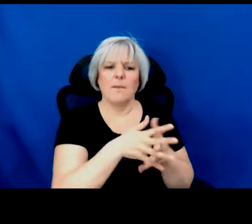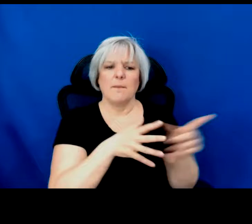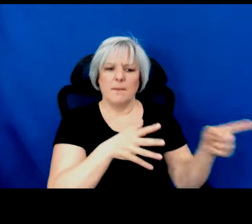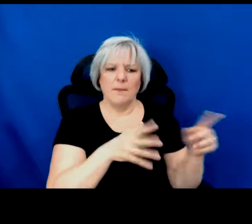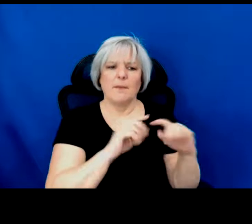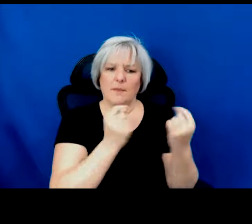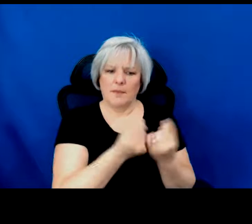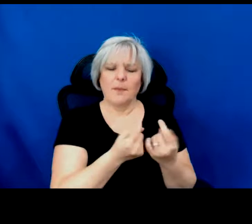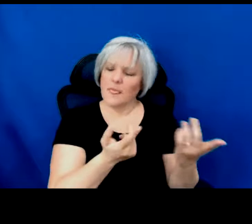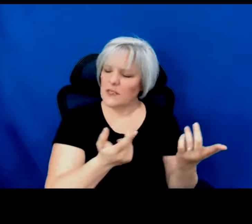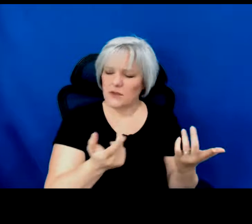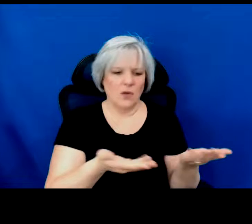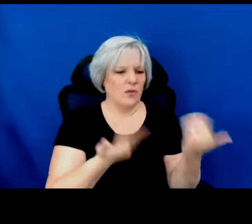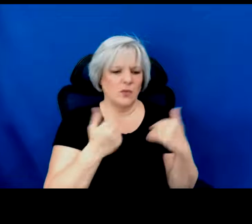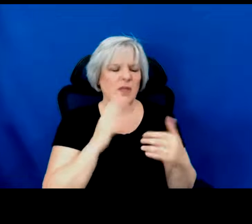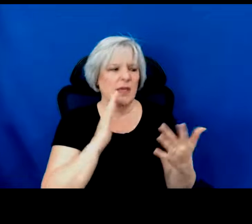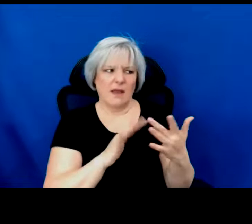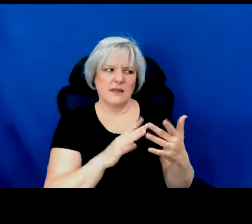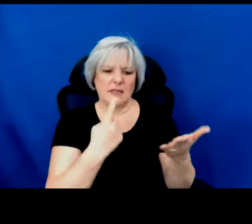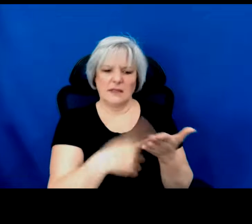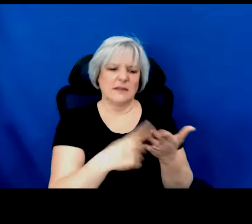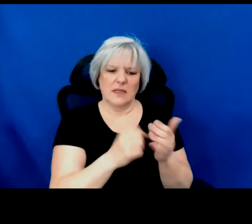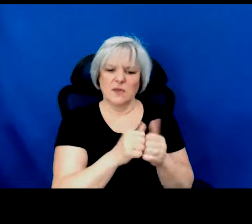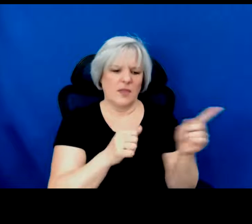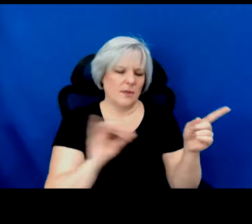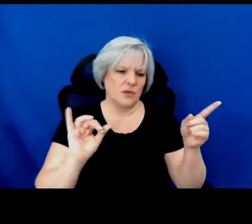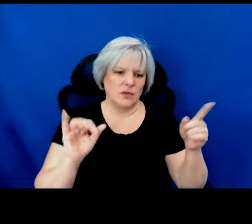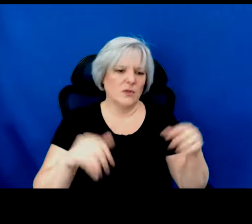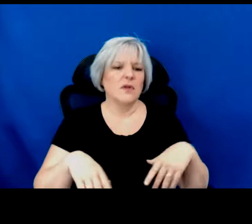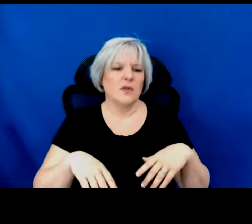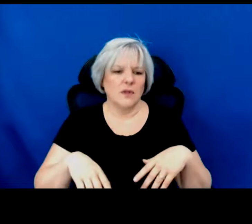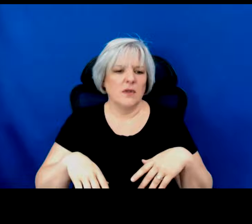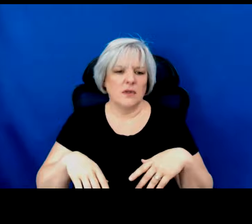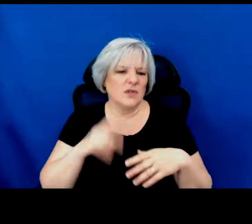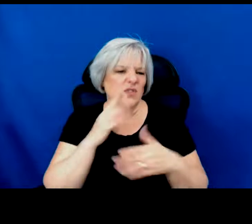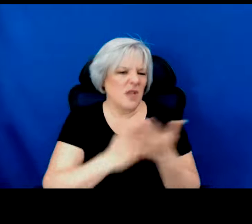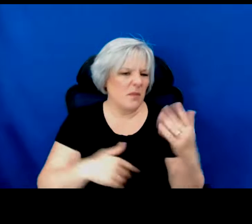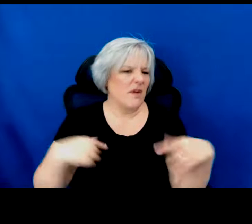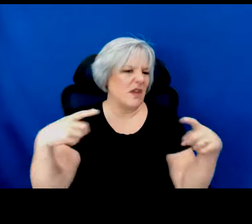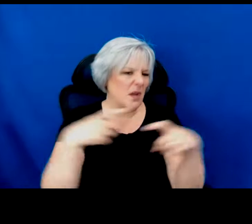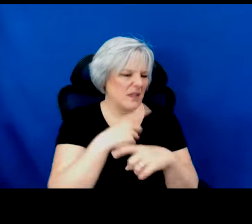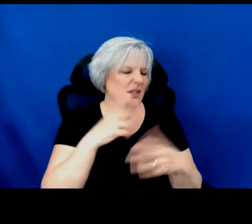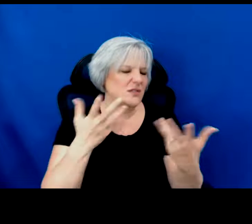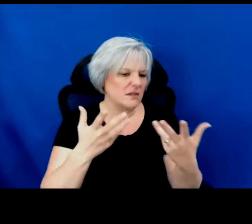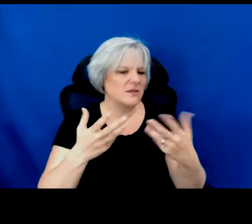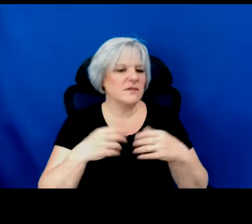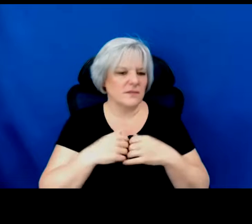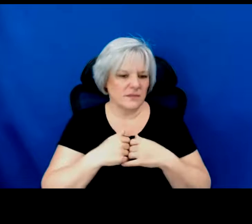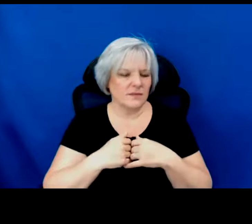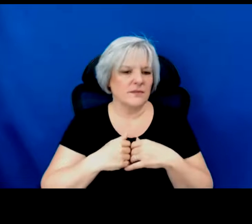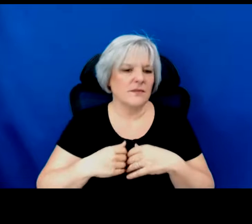to that, to that person and, and, and discuss some, some of those, the complications that can arise in people's identities.